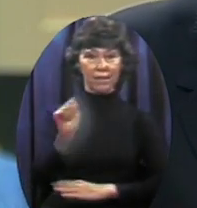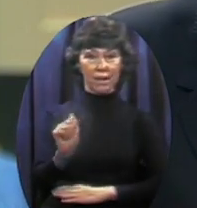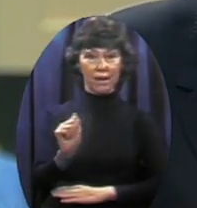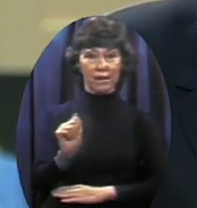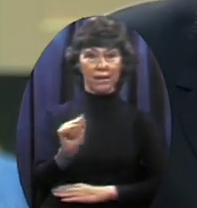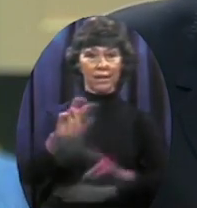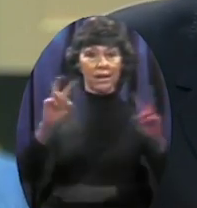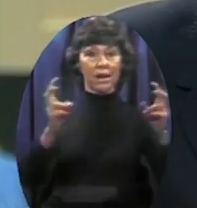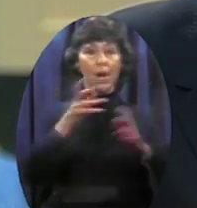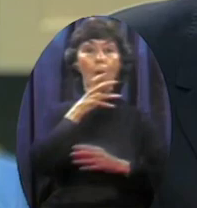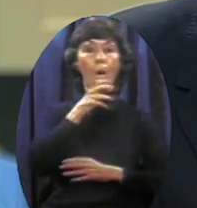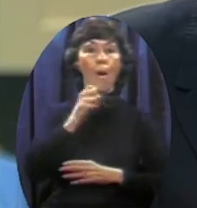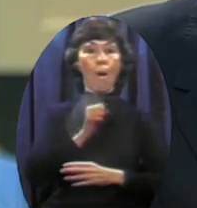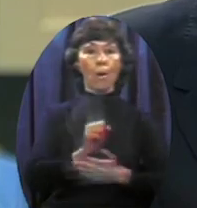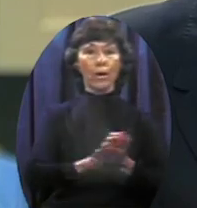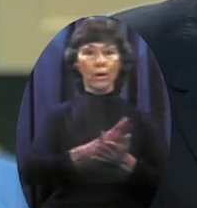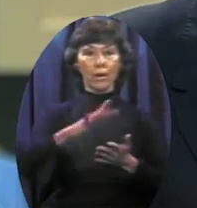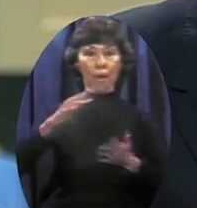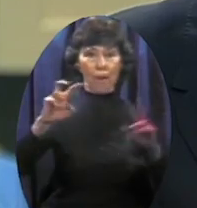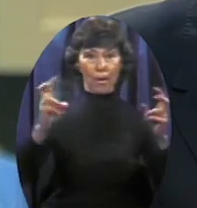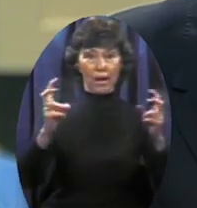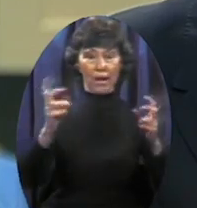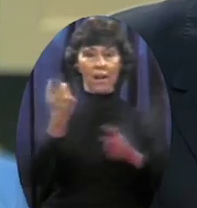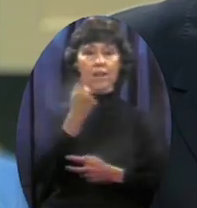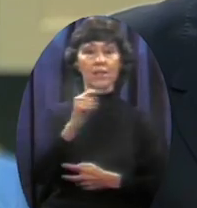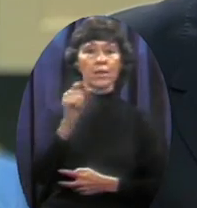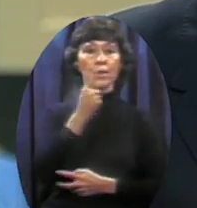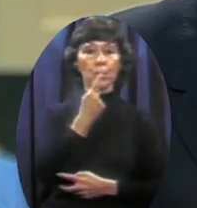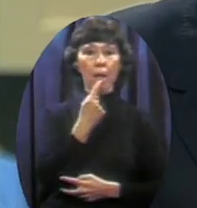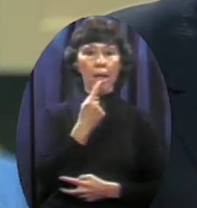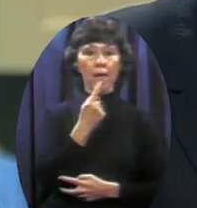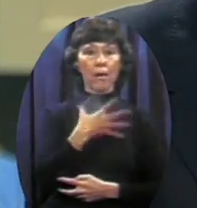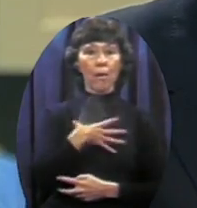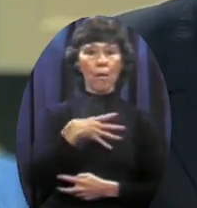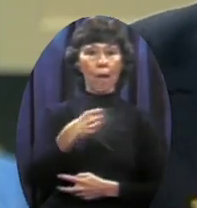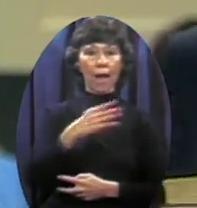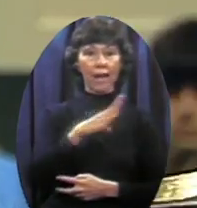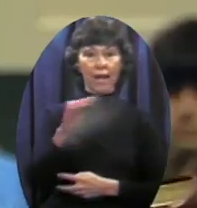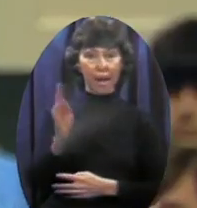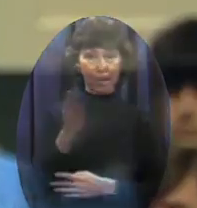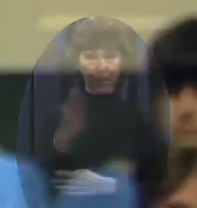glory, the red, the white, and the blue.